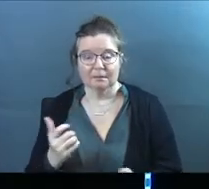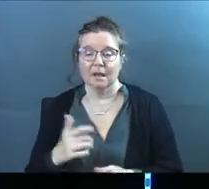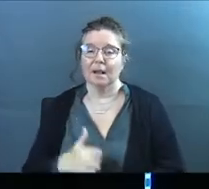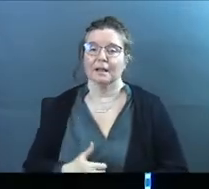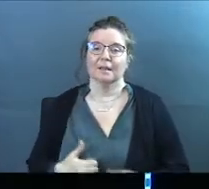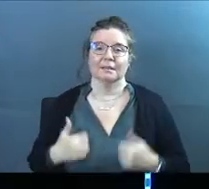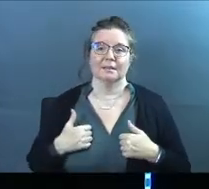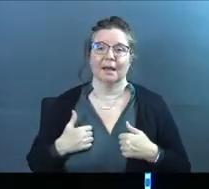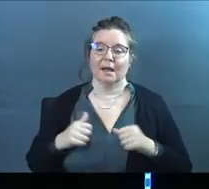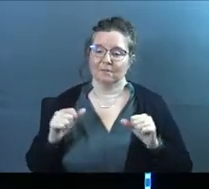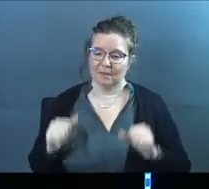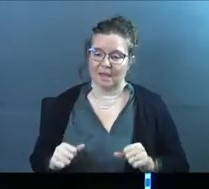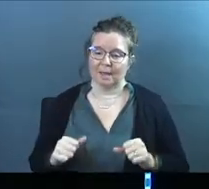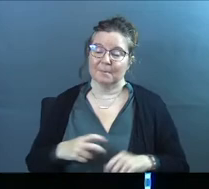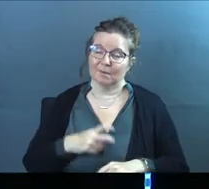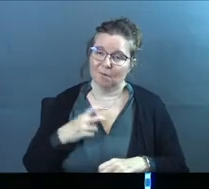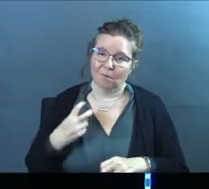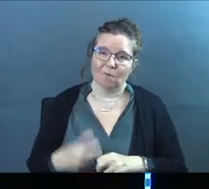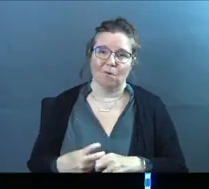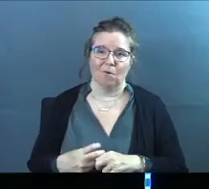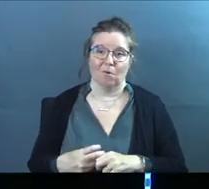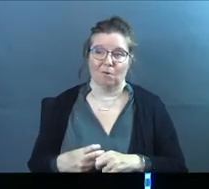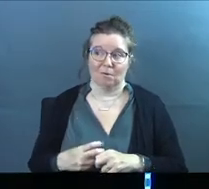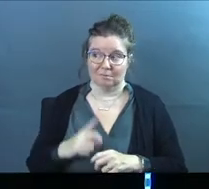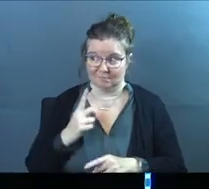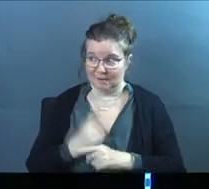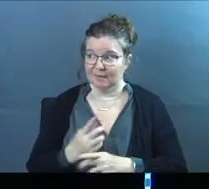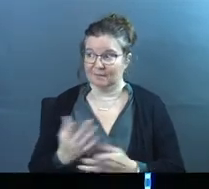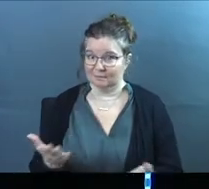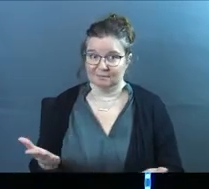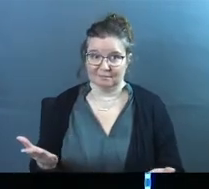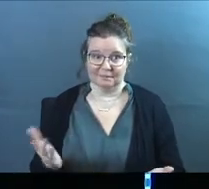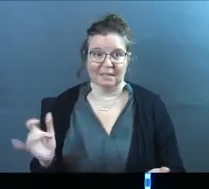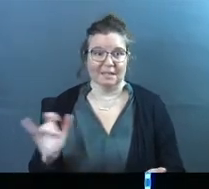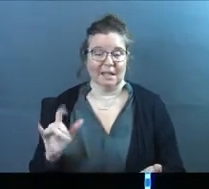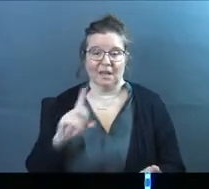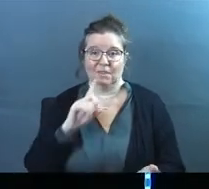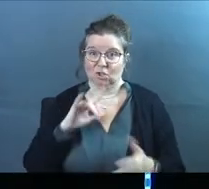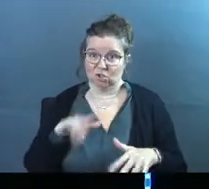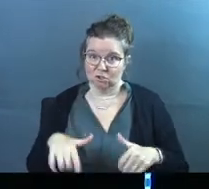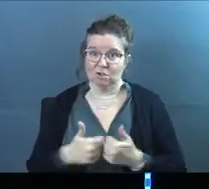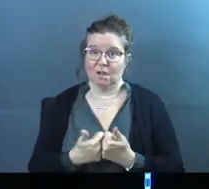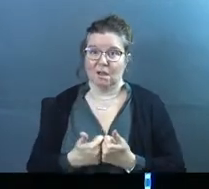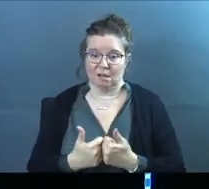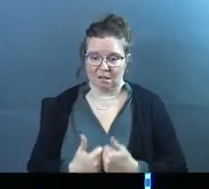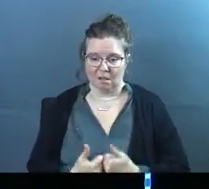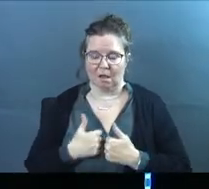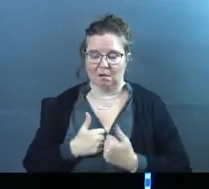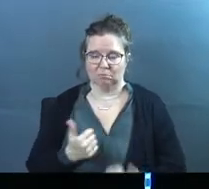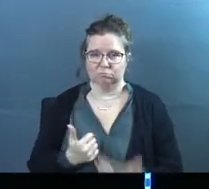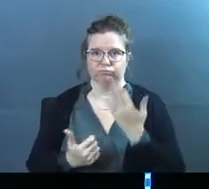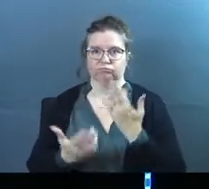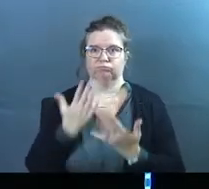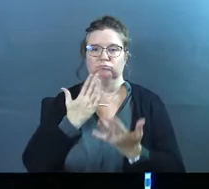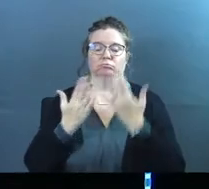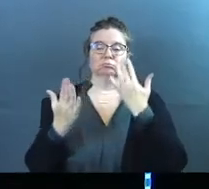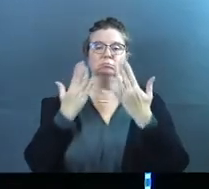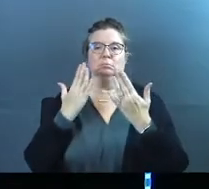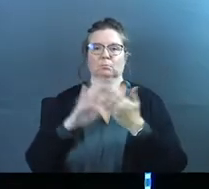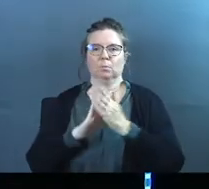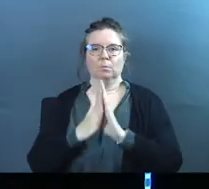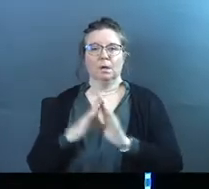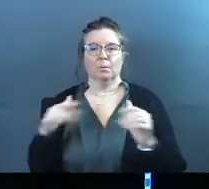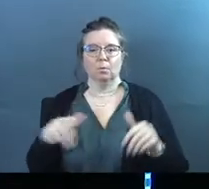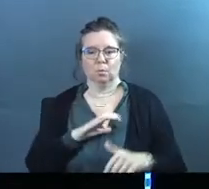And life can be hard. Double amen, right? It's like, there's challenges of life, and when we become Christians, there's that.